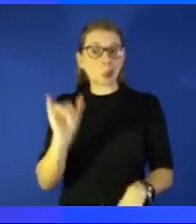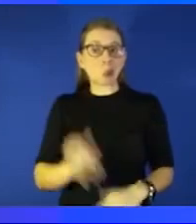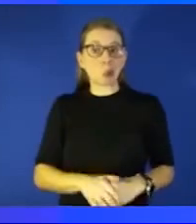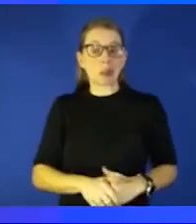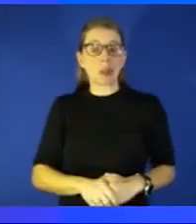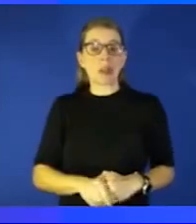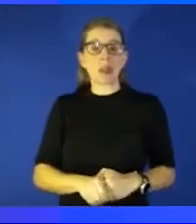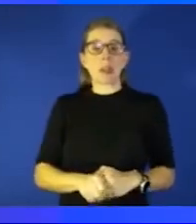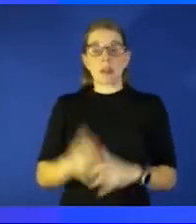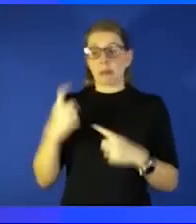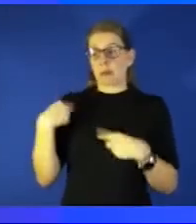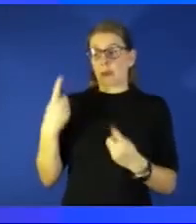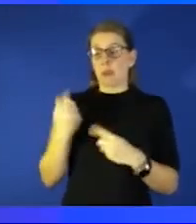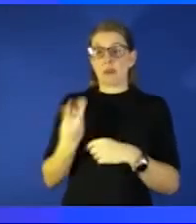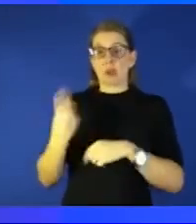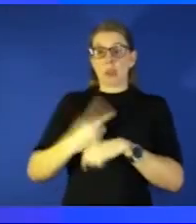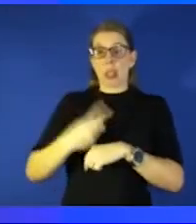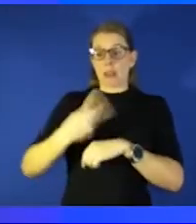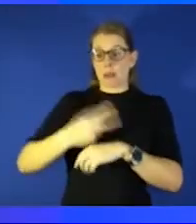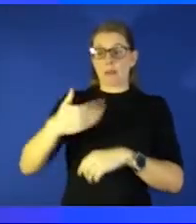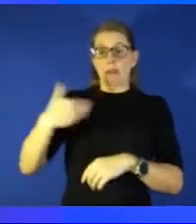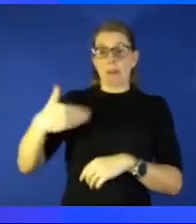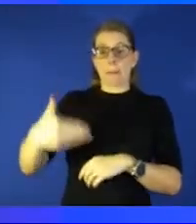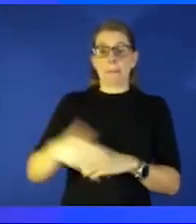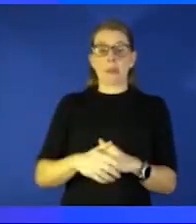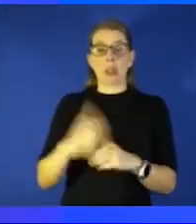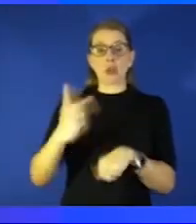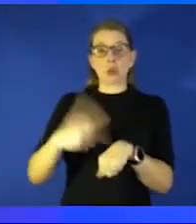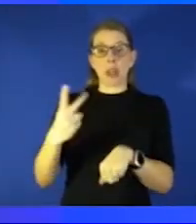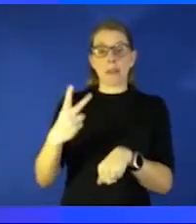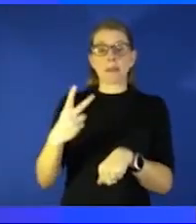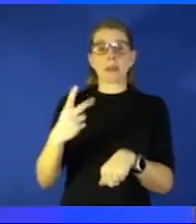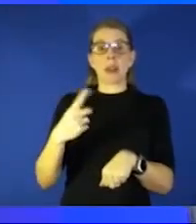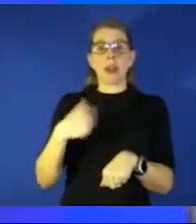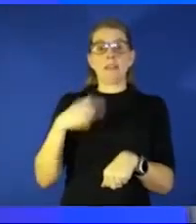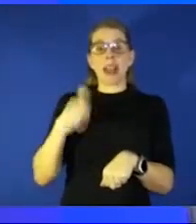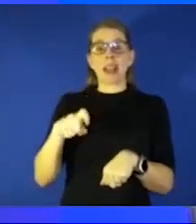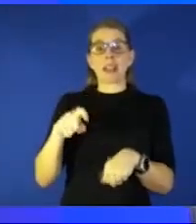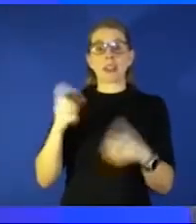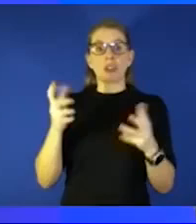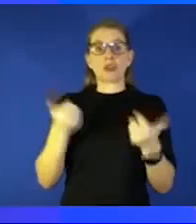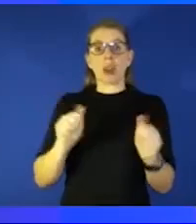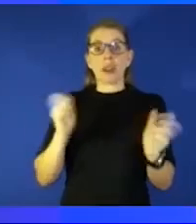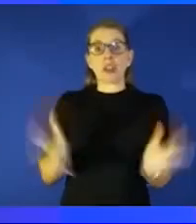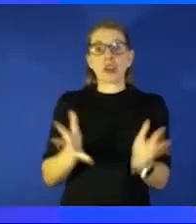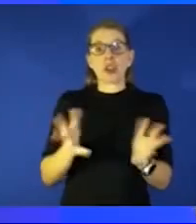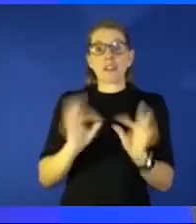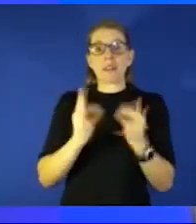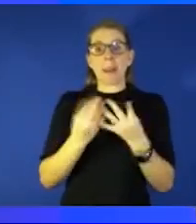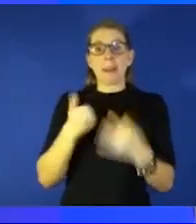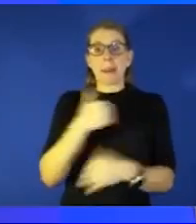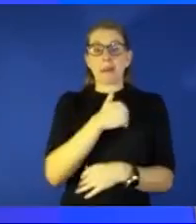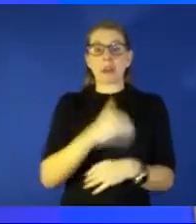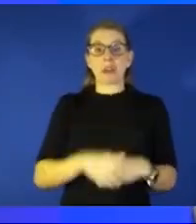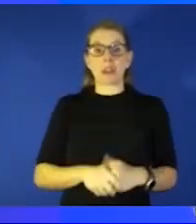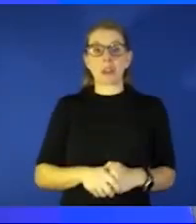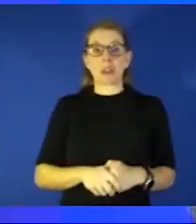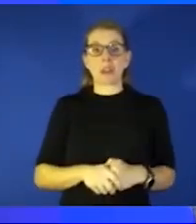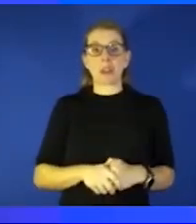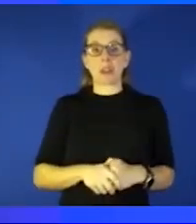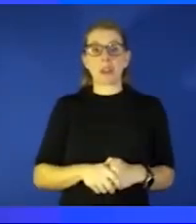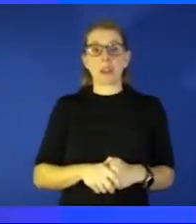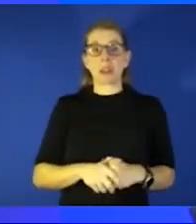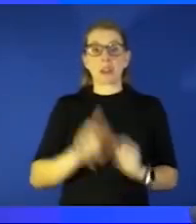last couple days I think I think at least two times I've had to kind of encourage family members to present to the local emergency department